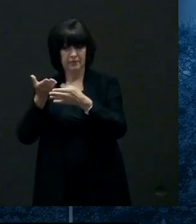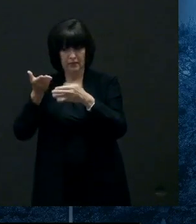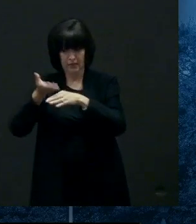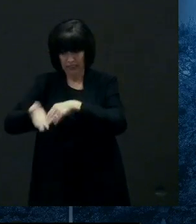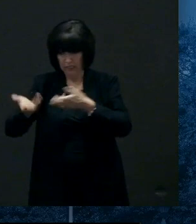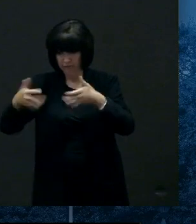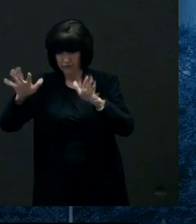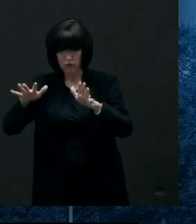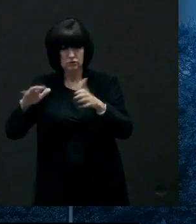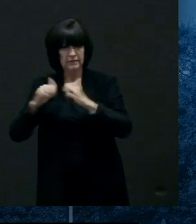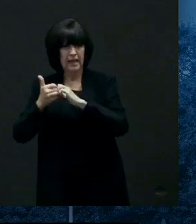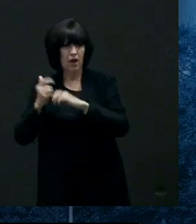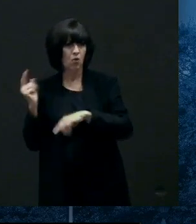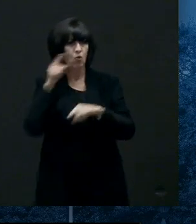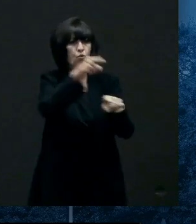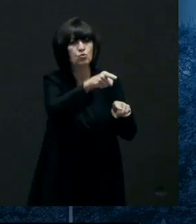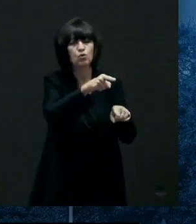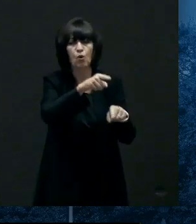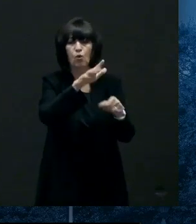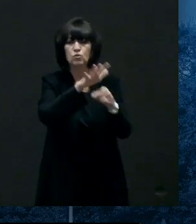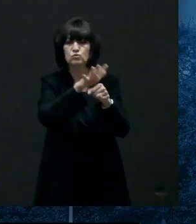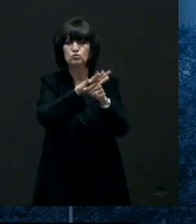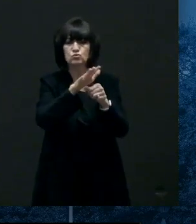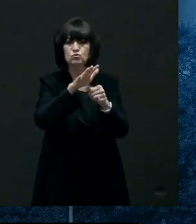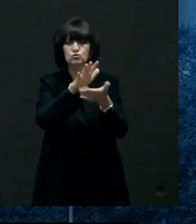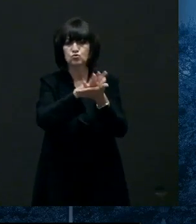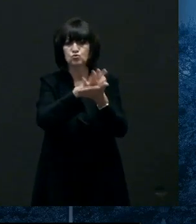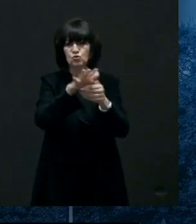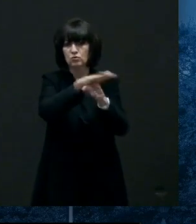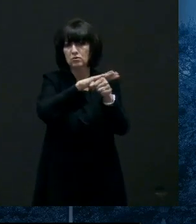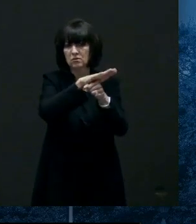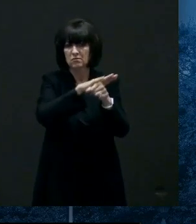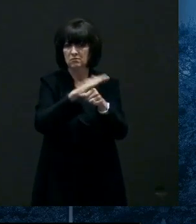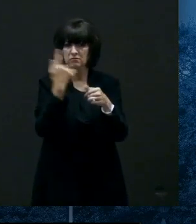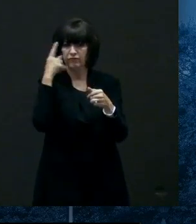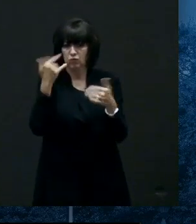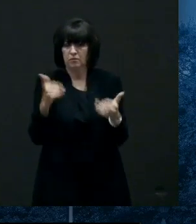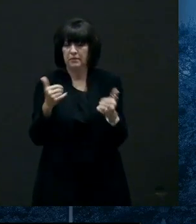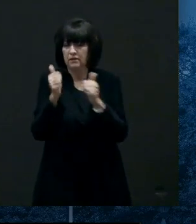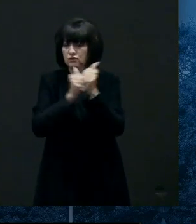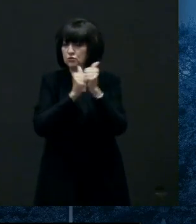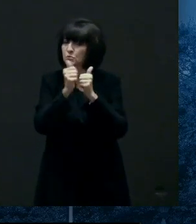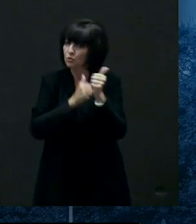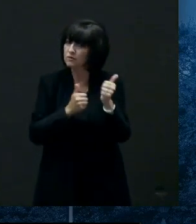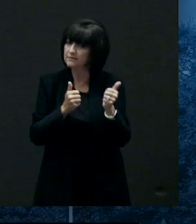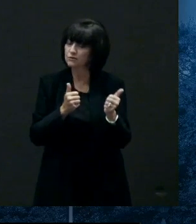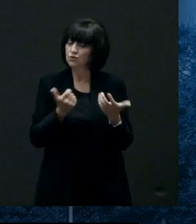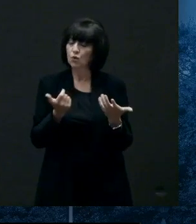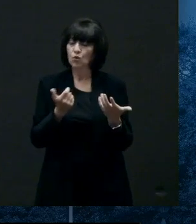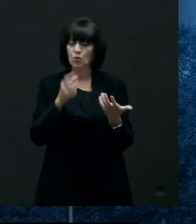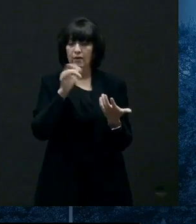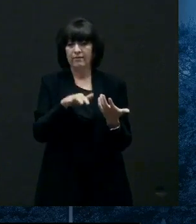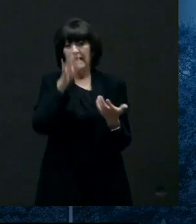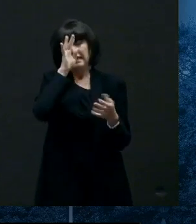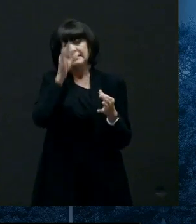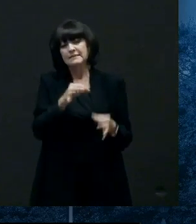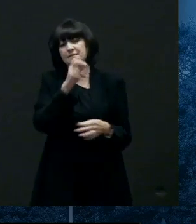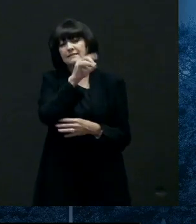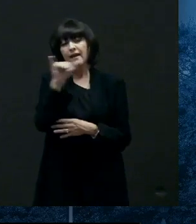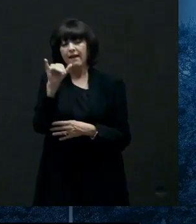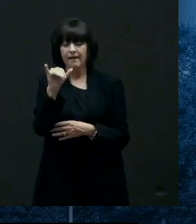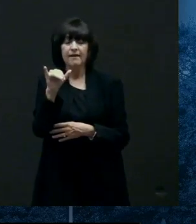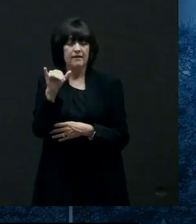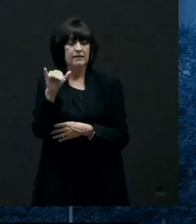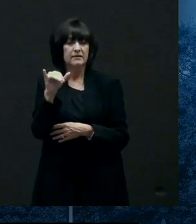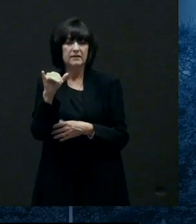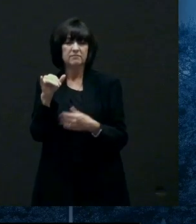decisions that would be made in states around us uh our the decision of diaa was consistent with what we've seen in pennsylvania